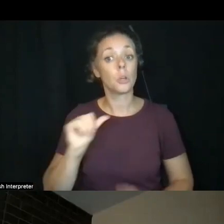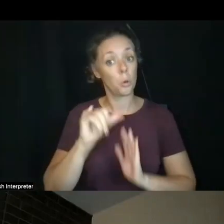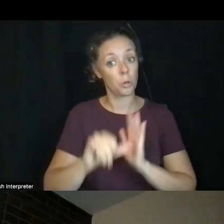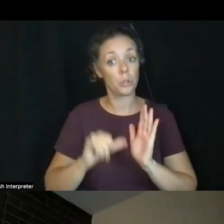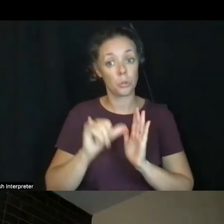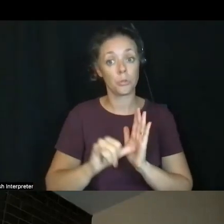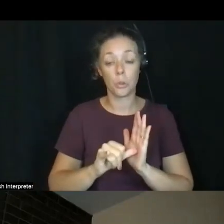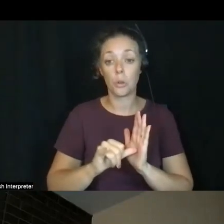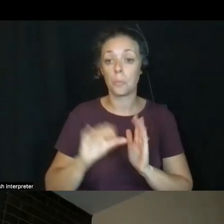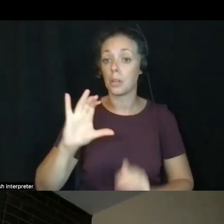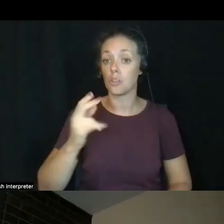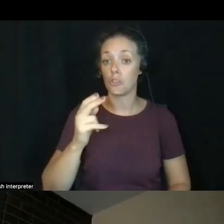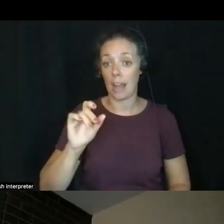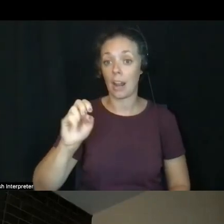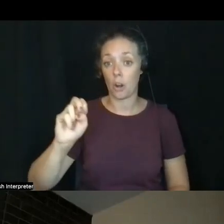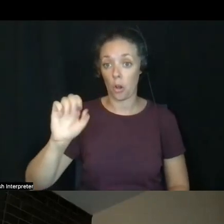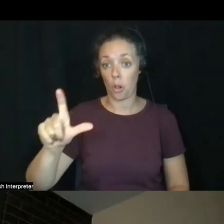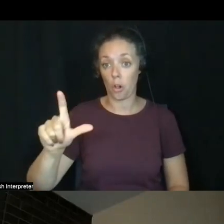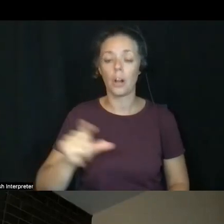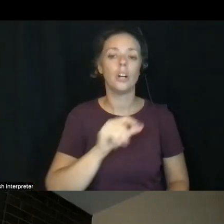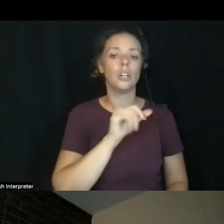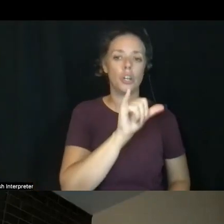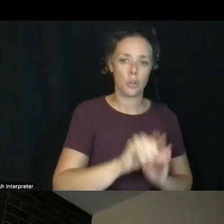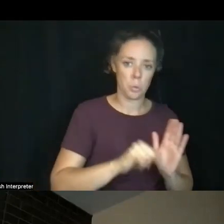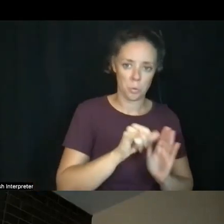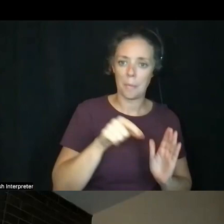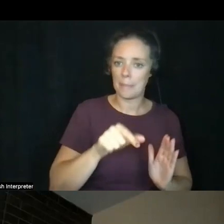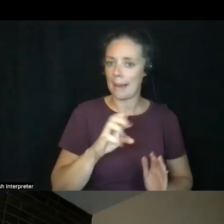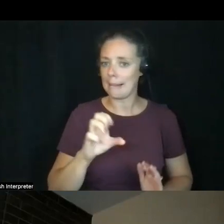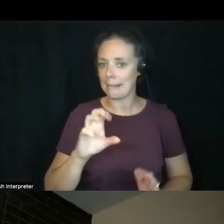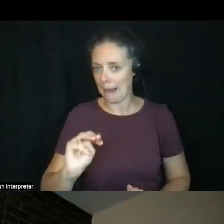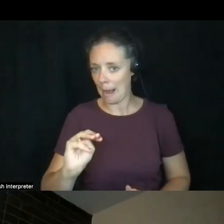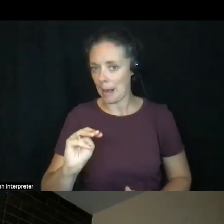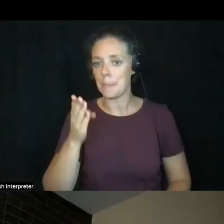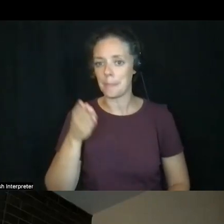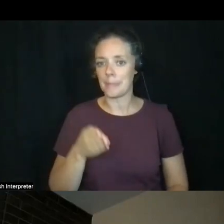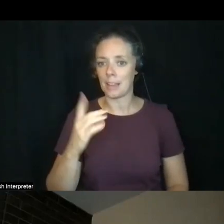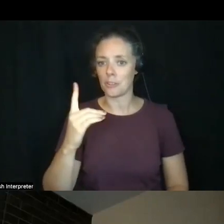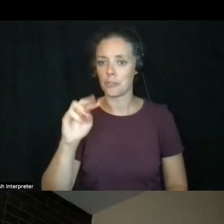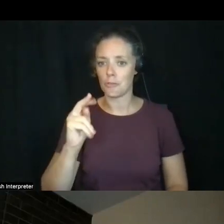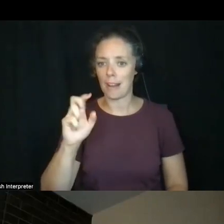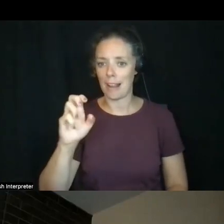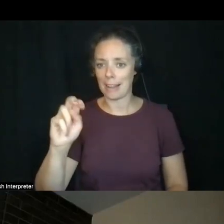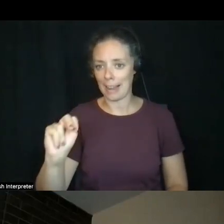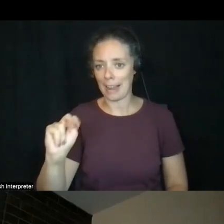.com slash at dracutarts. Thank you so much for being with us today.